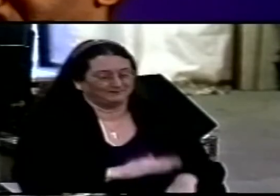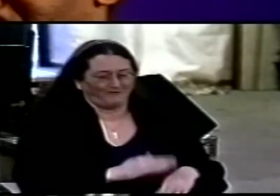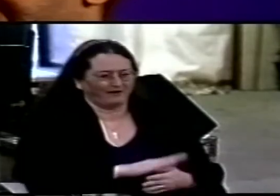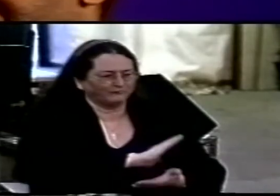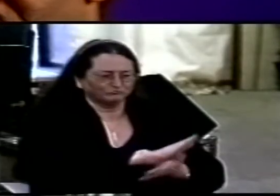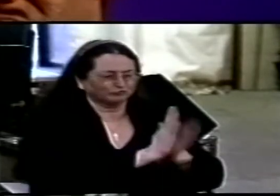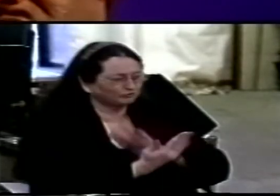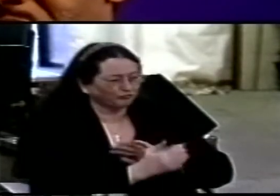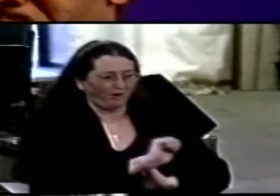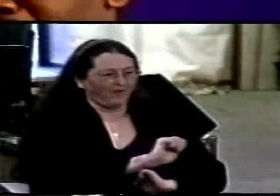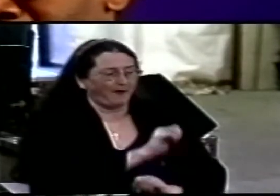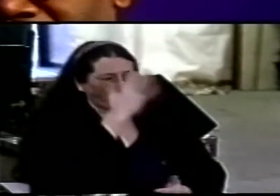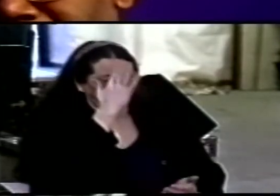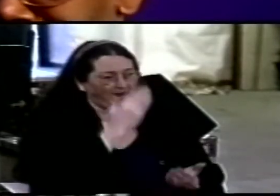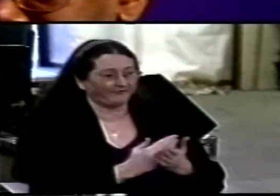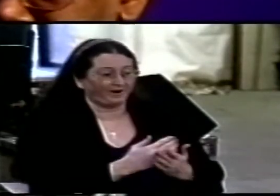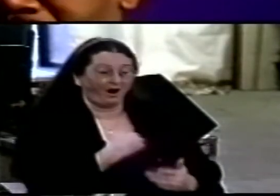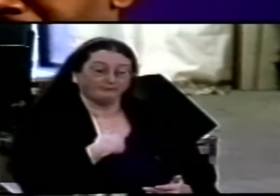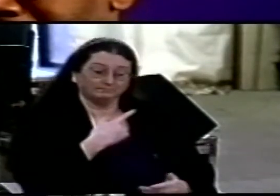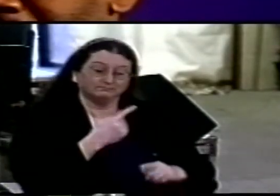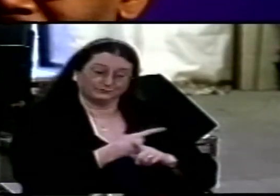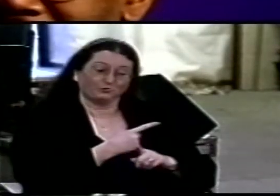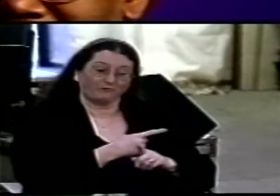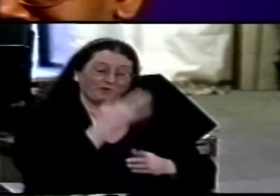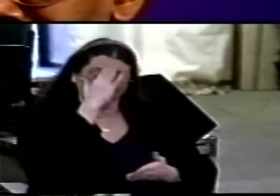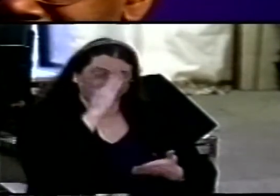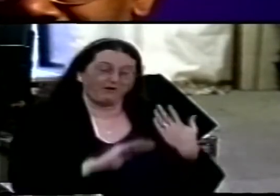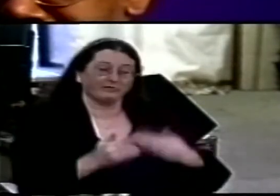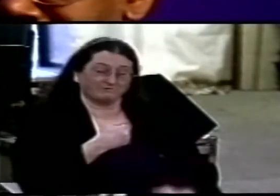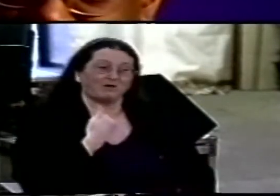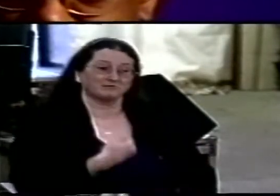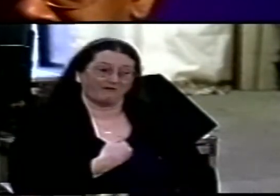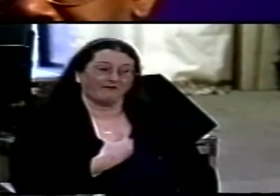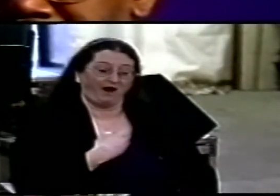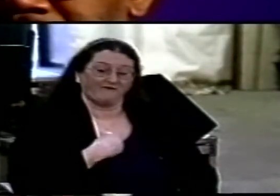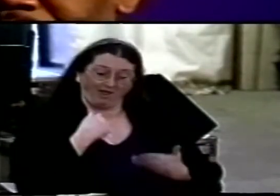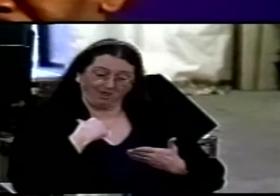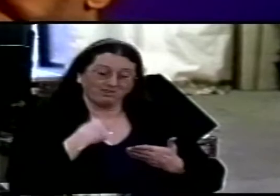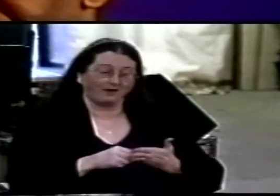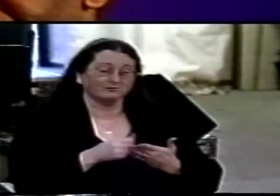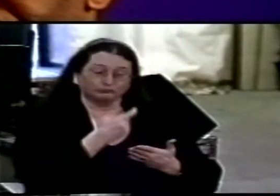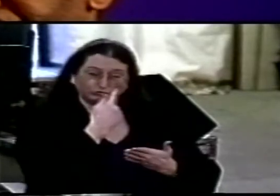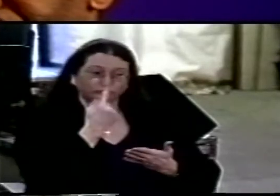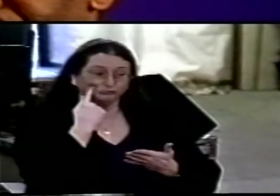the process now listen I'm talking from experience I have some letters I can show you